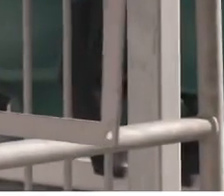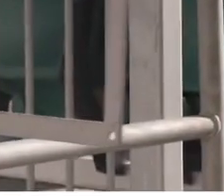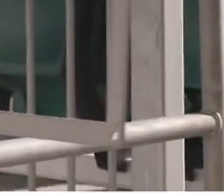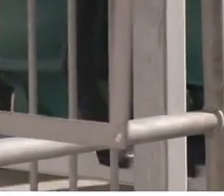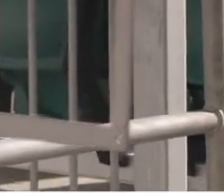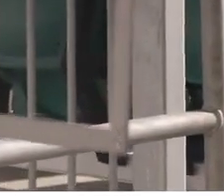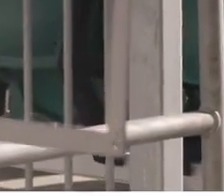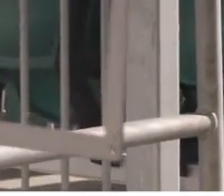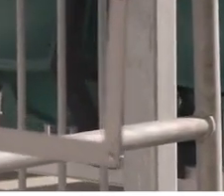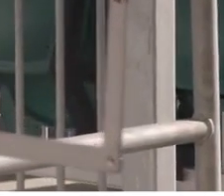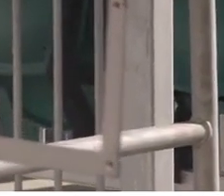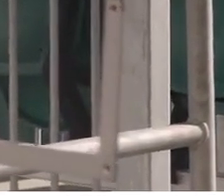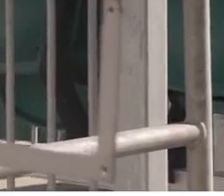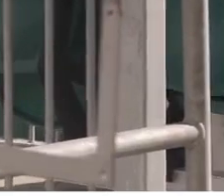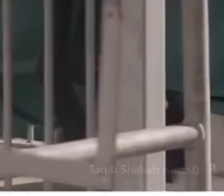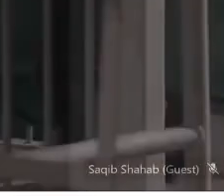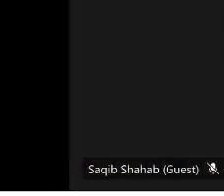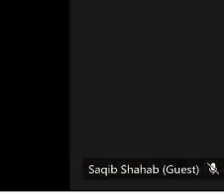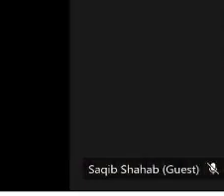noise.